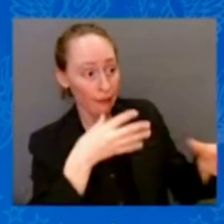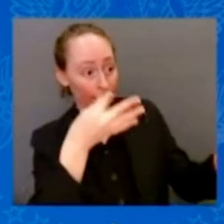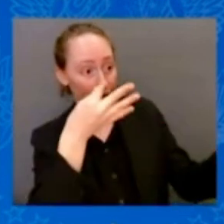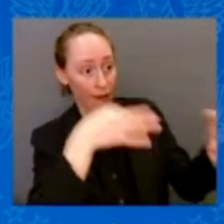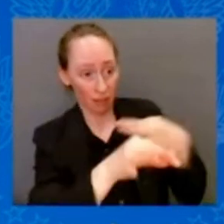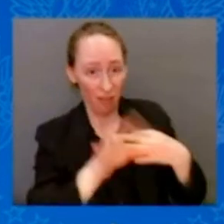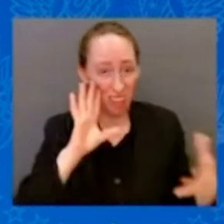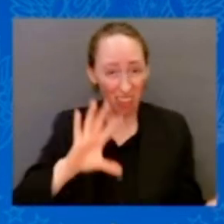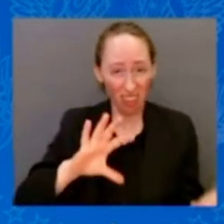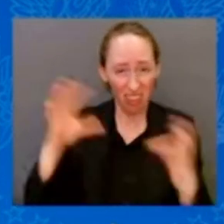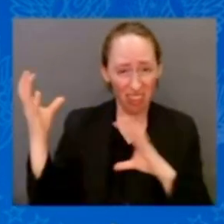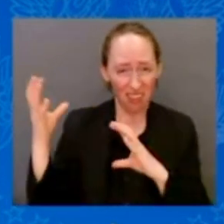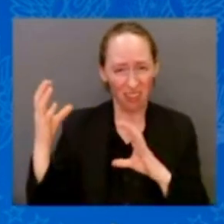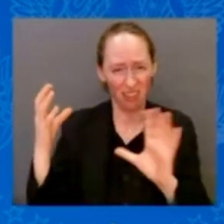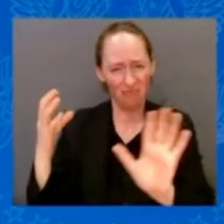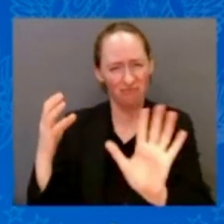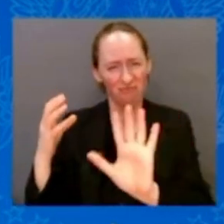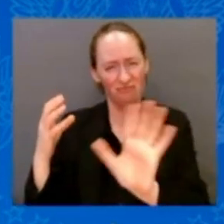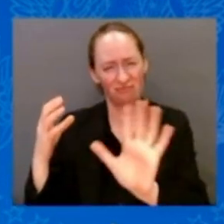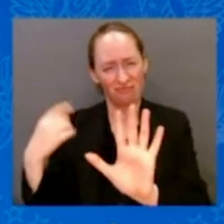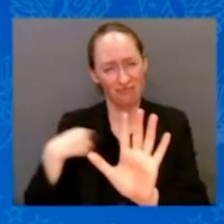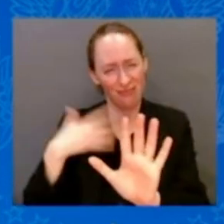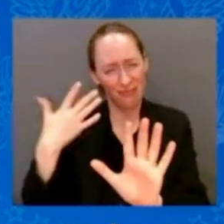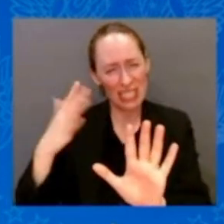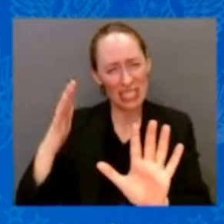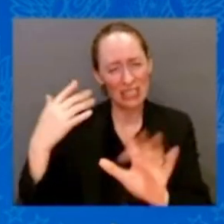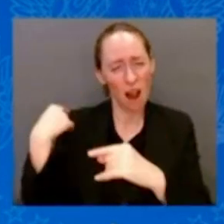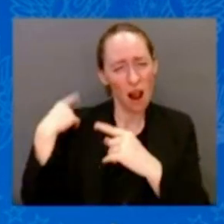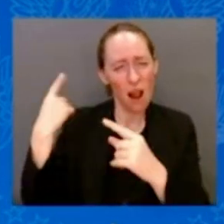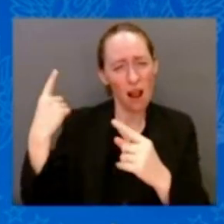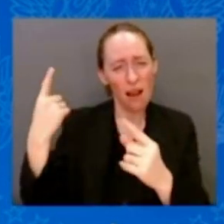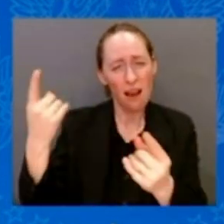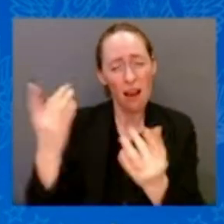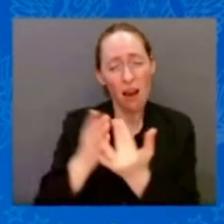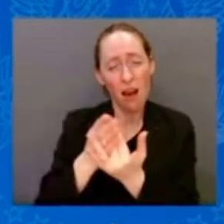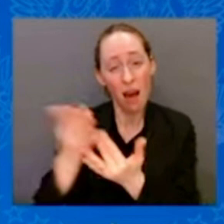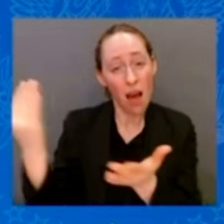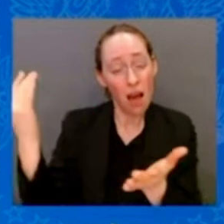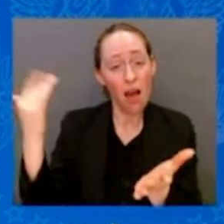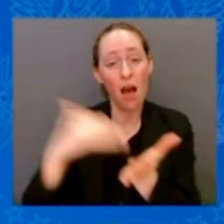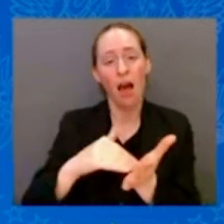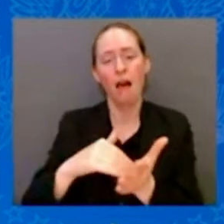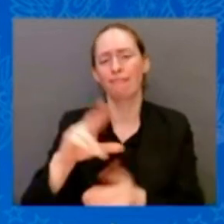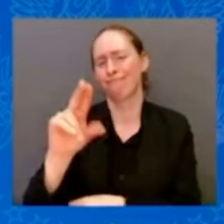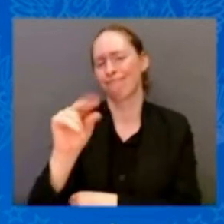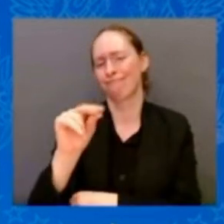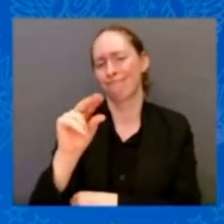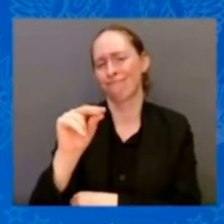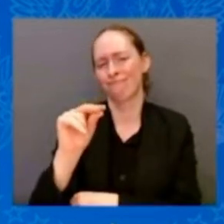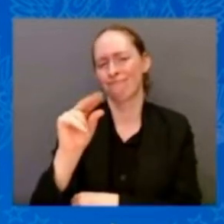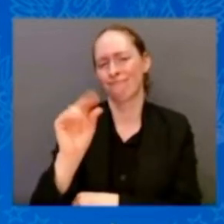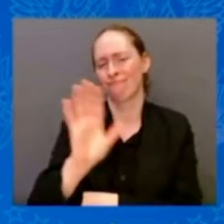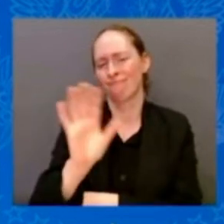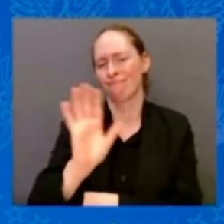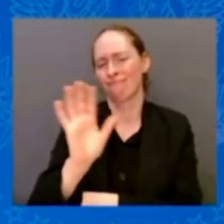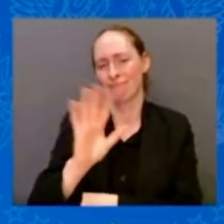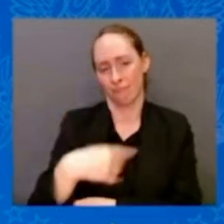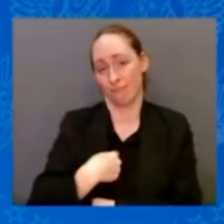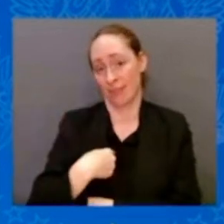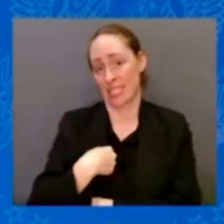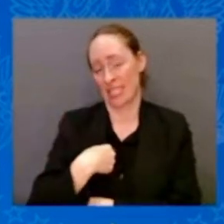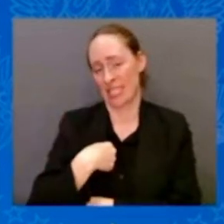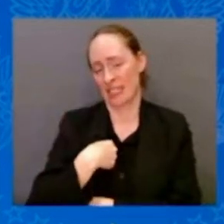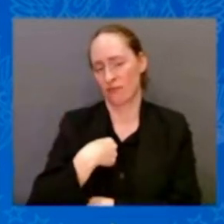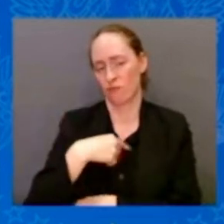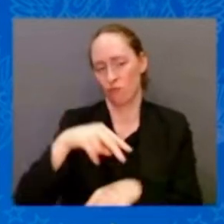And I won't, and I don't think you will either — at least not on my watch. Let me close with this. Just look at what we've done over the last two years.